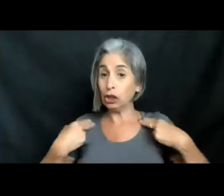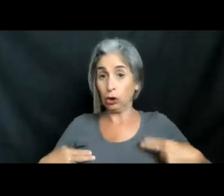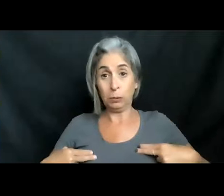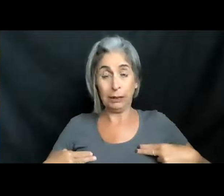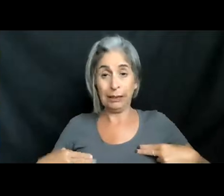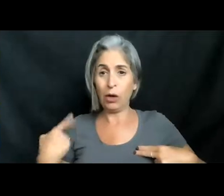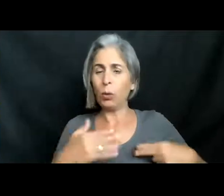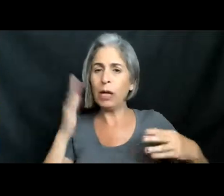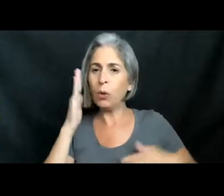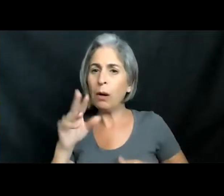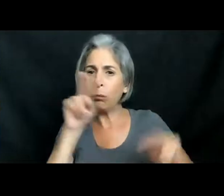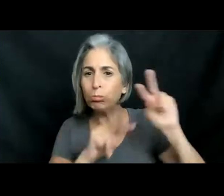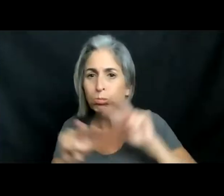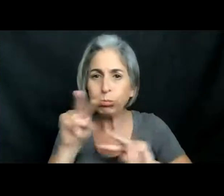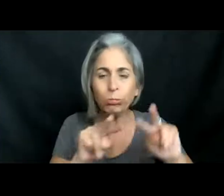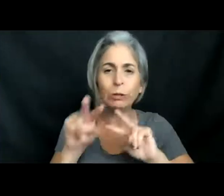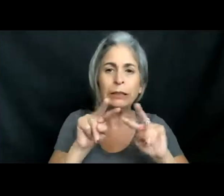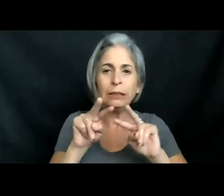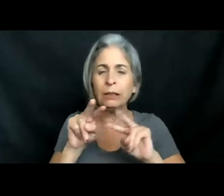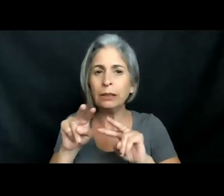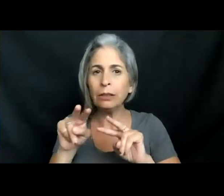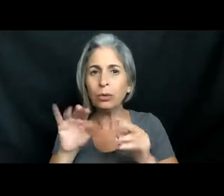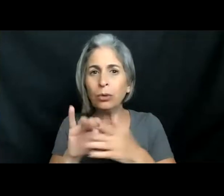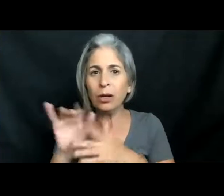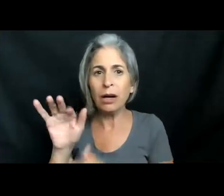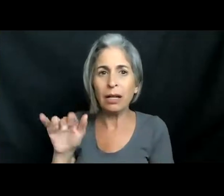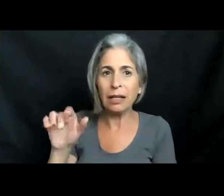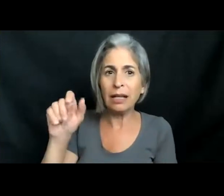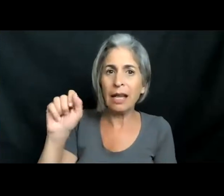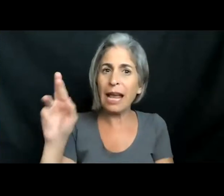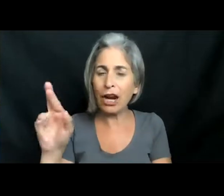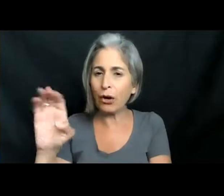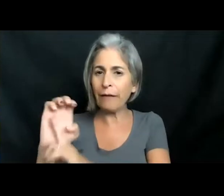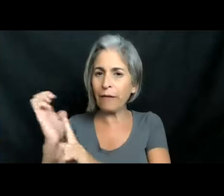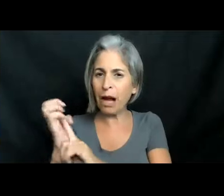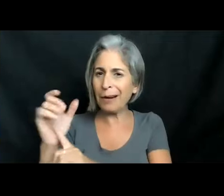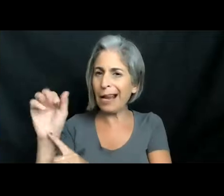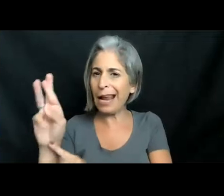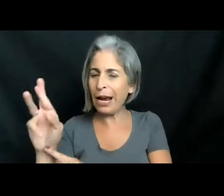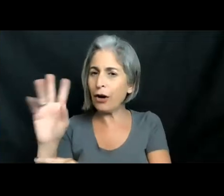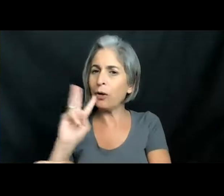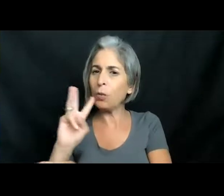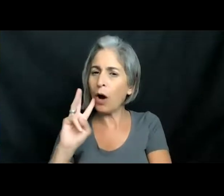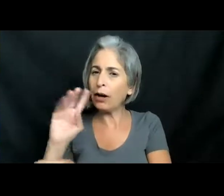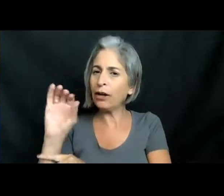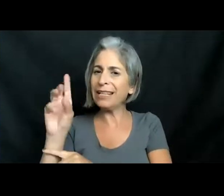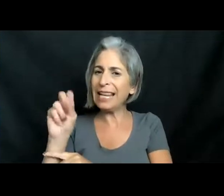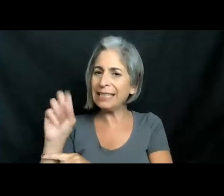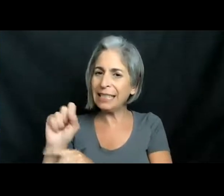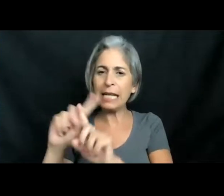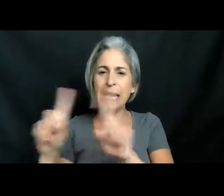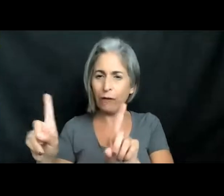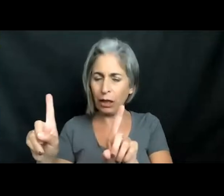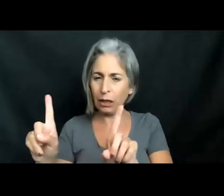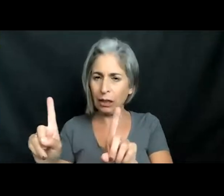will be looking into an air environment, right? And the density of air and water are very different. So for things